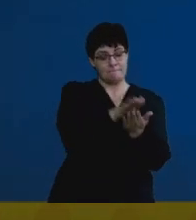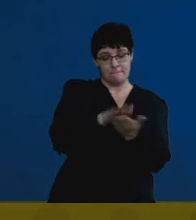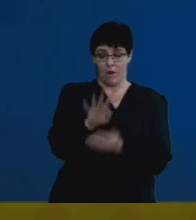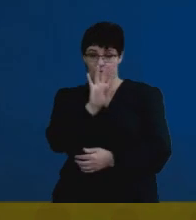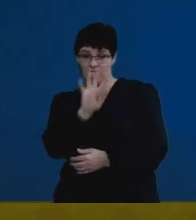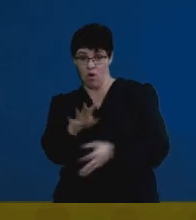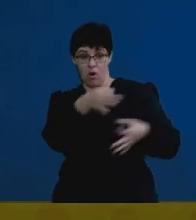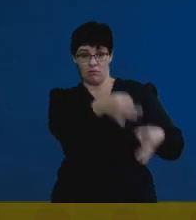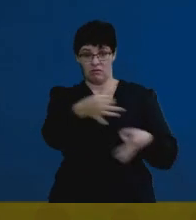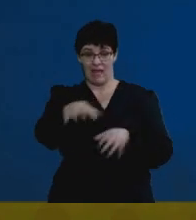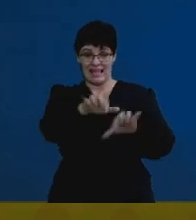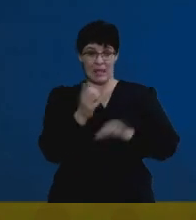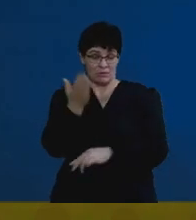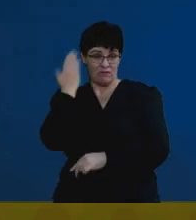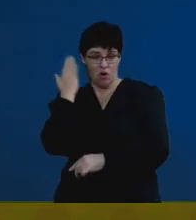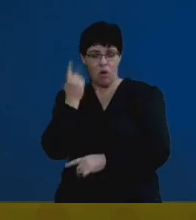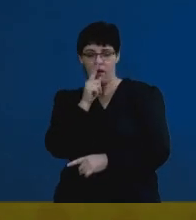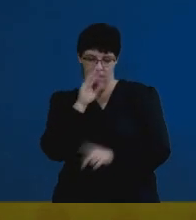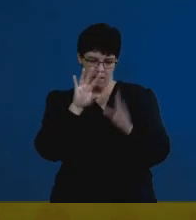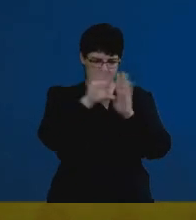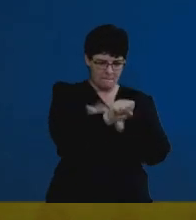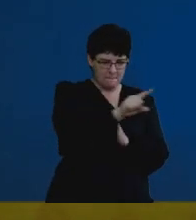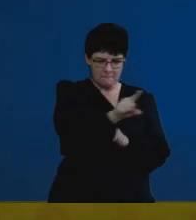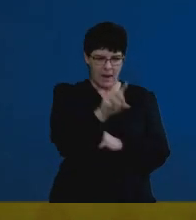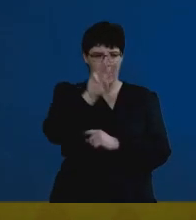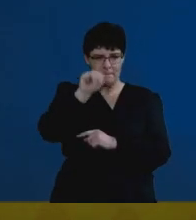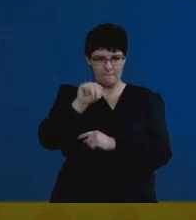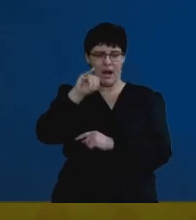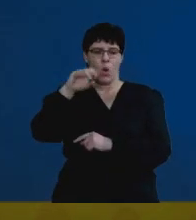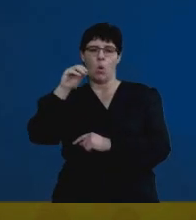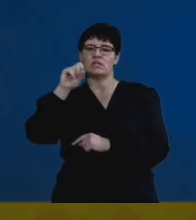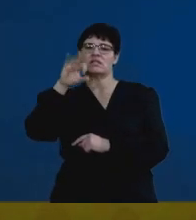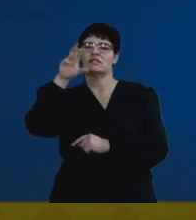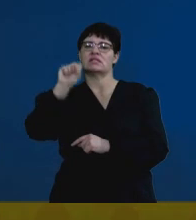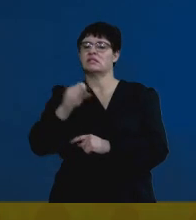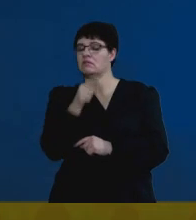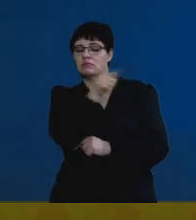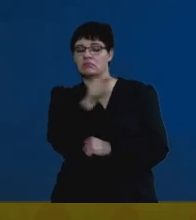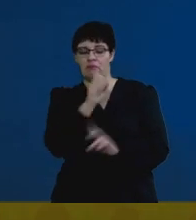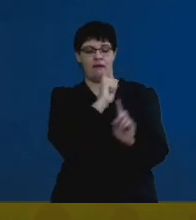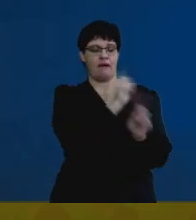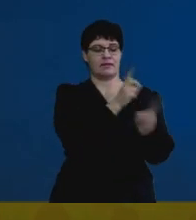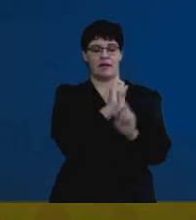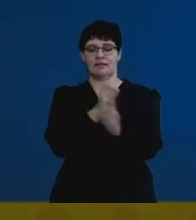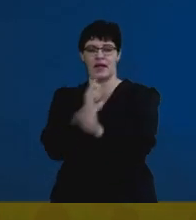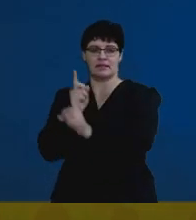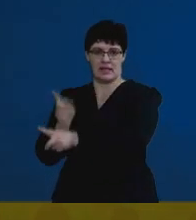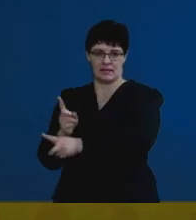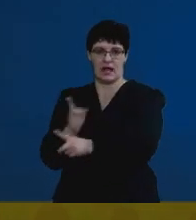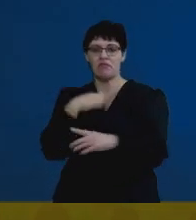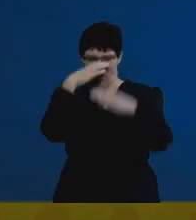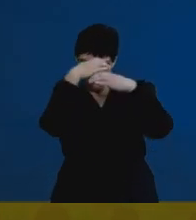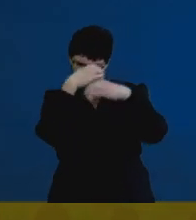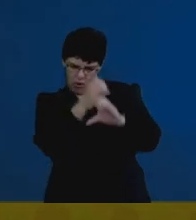And to look at those papers and to identify all the questions that are from meiosis. By that, you have a very focused